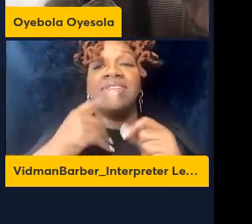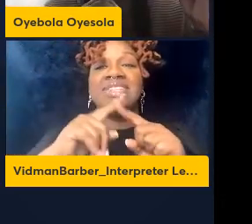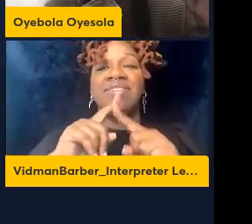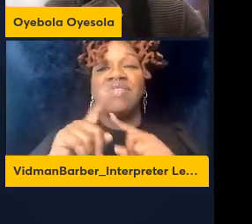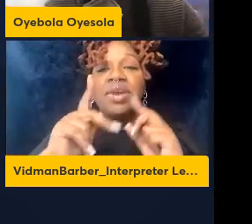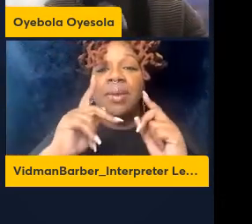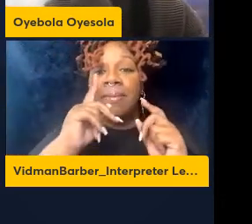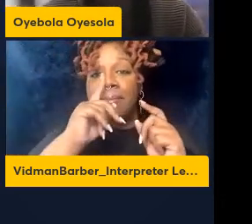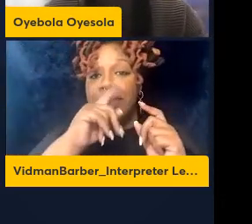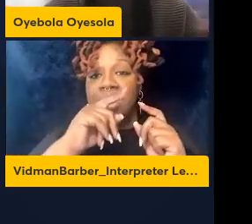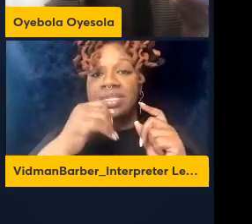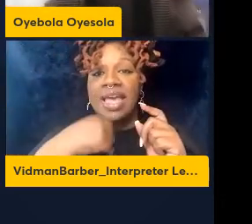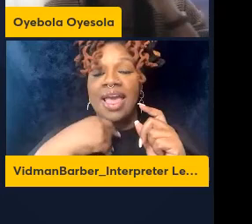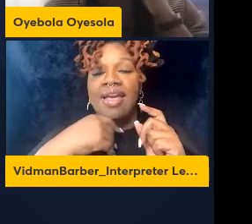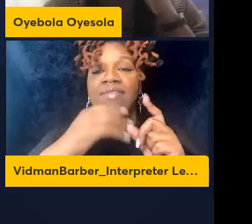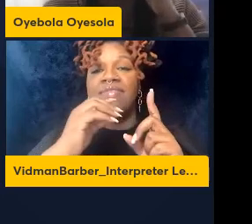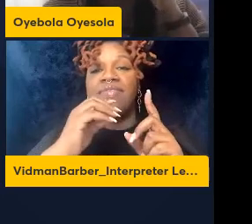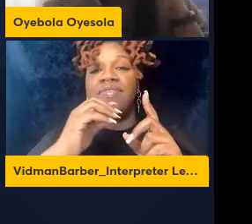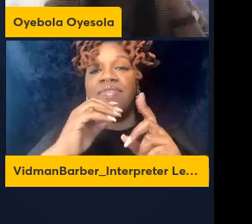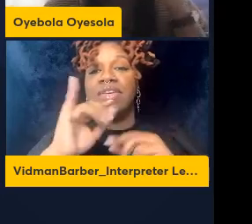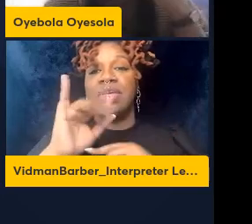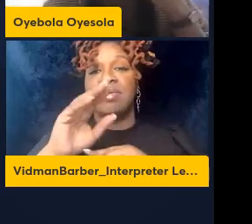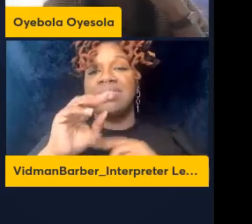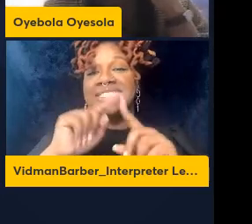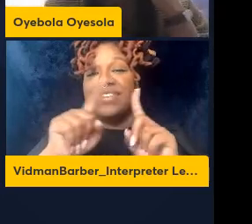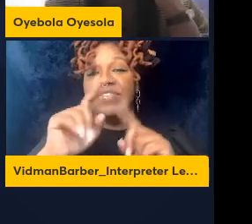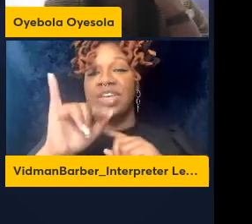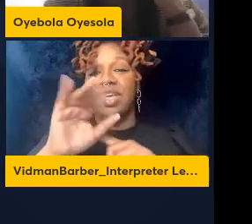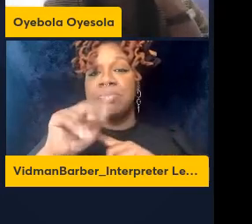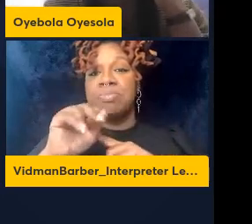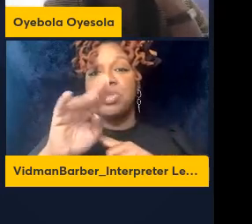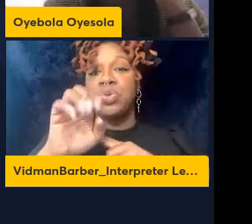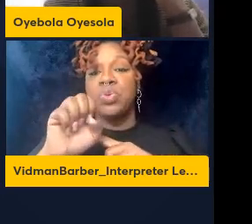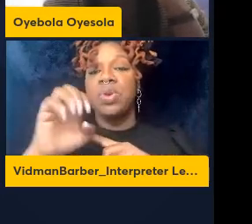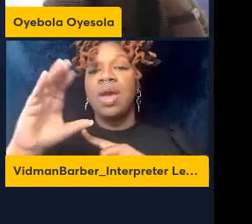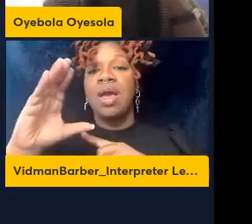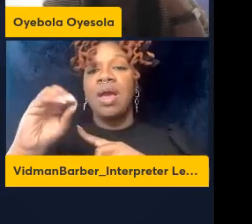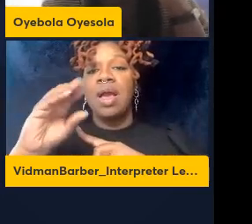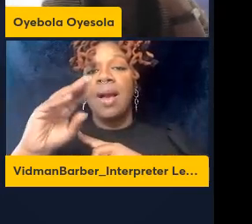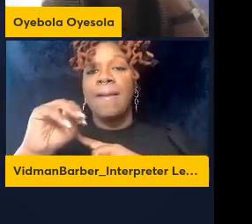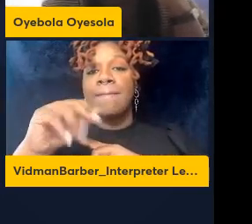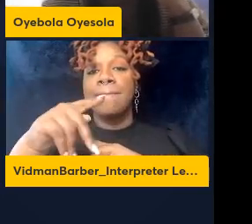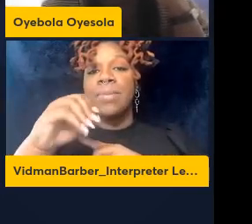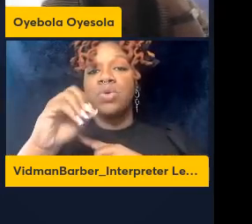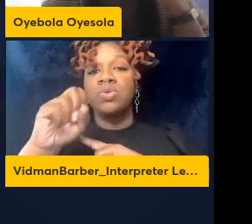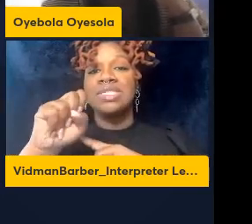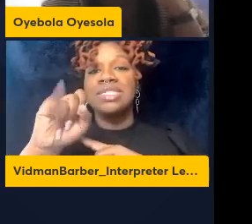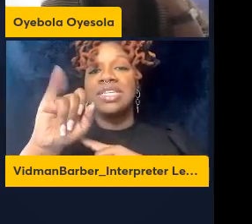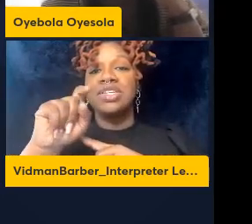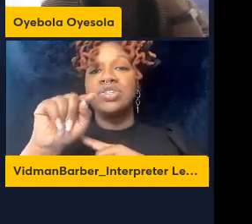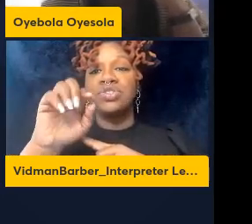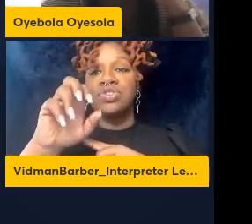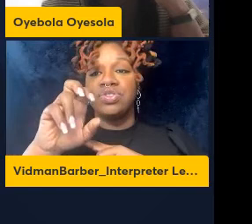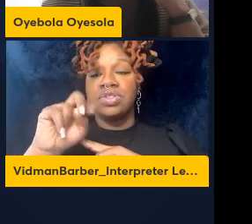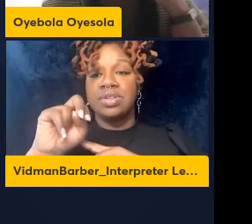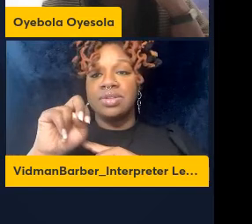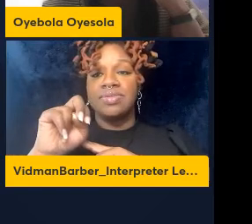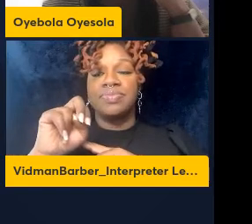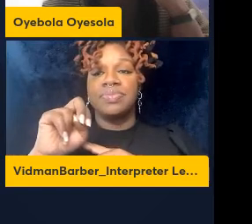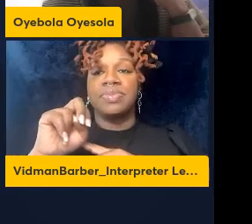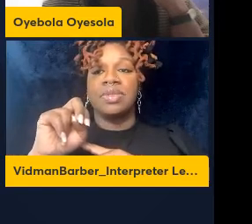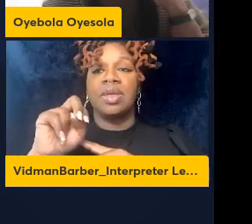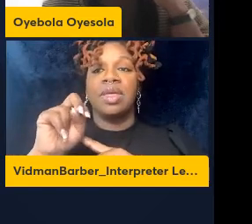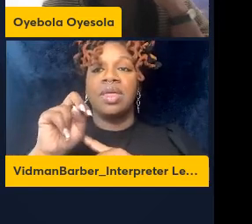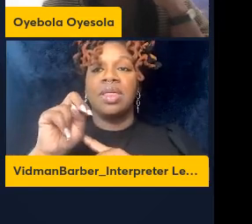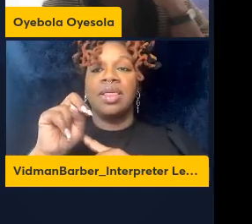look in the blood versus the hemline and there differences in function as well so to ask this question what we did is we took